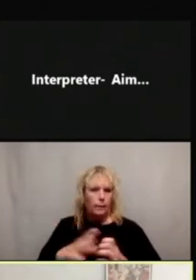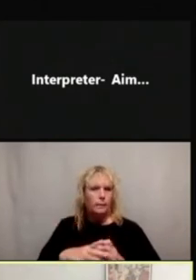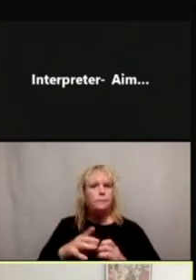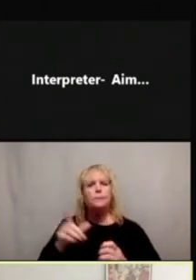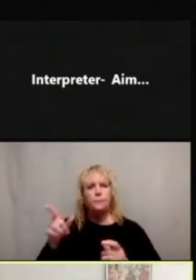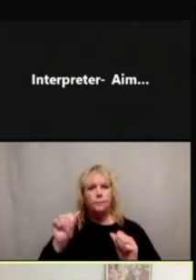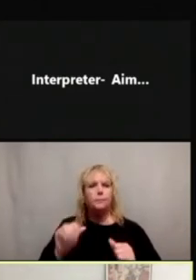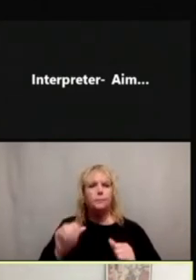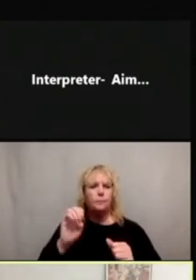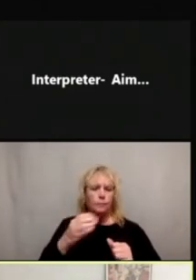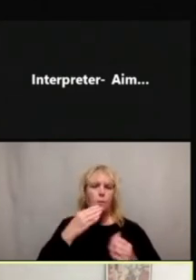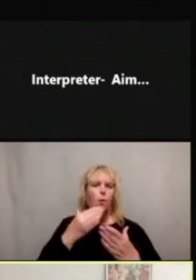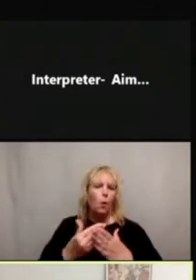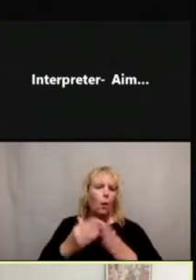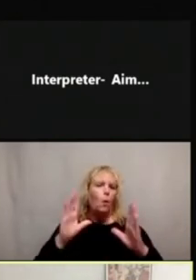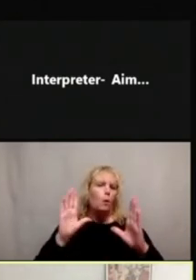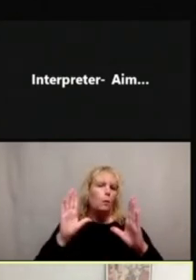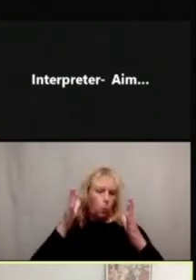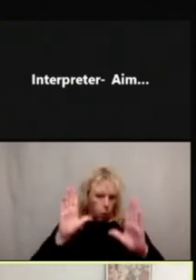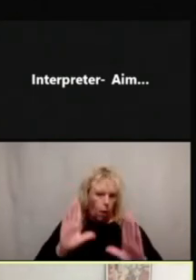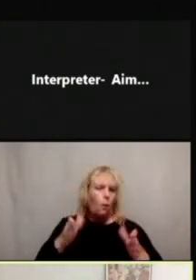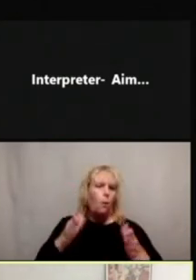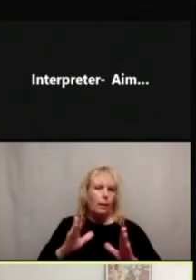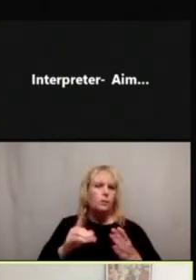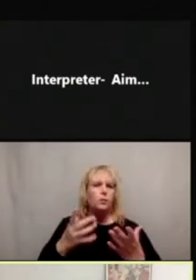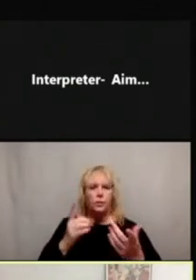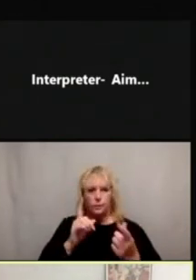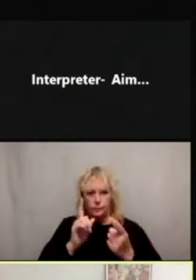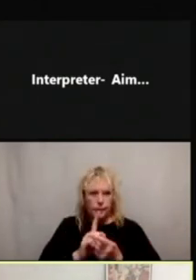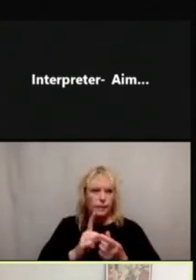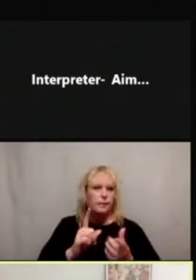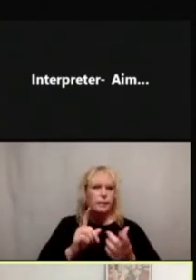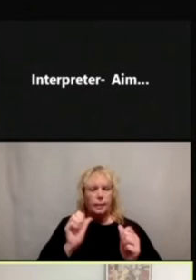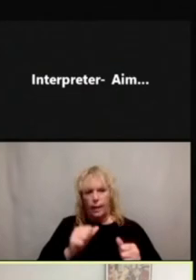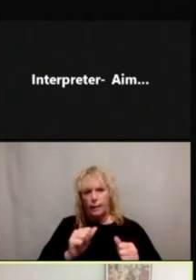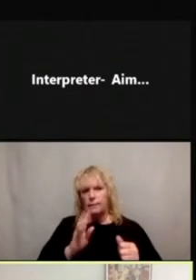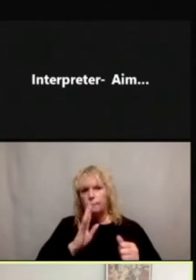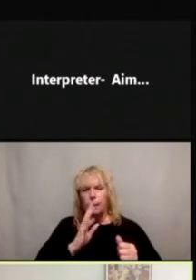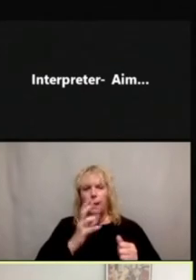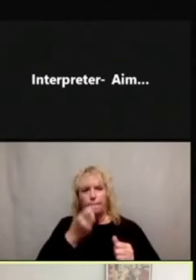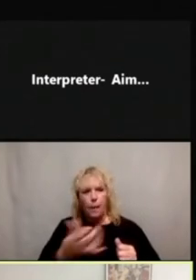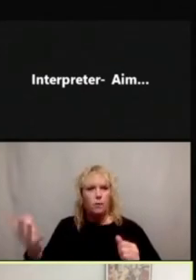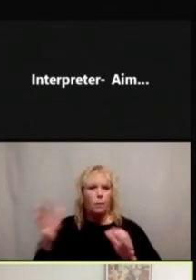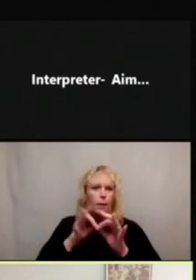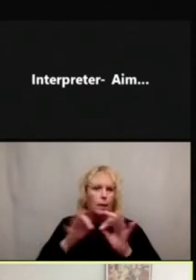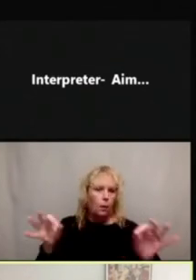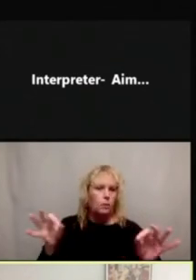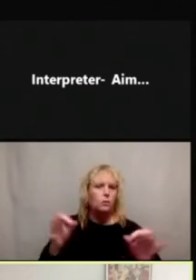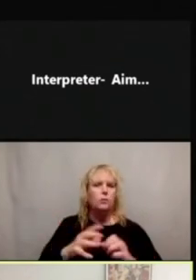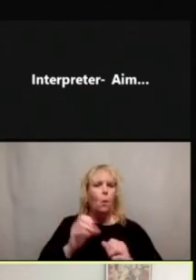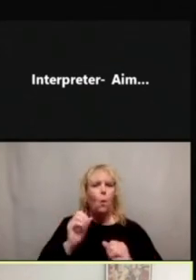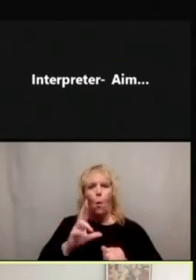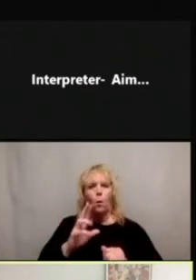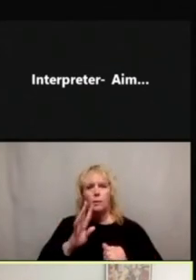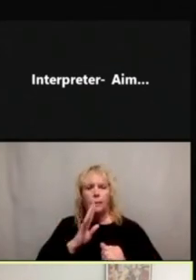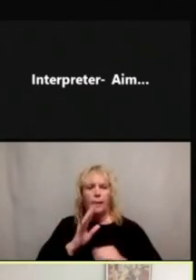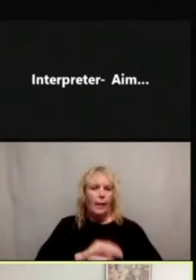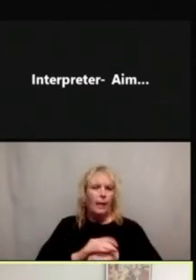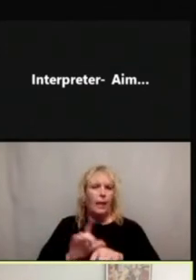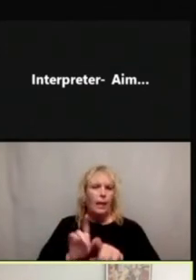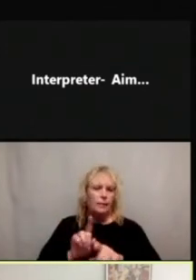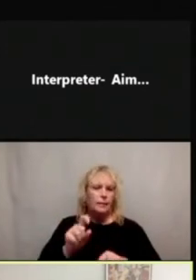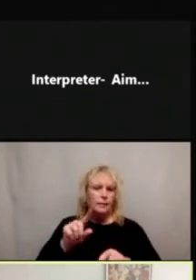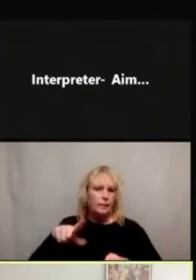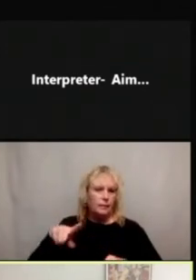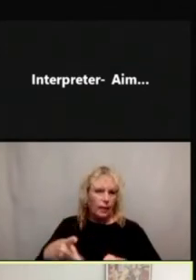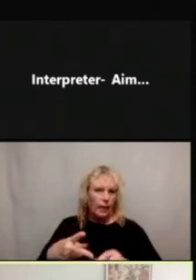to reach audiences that may speak multiple languages or speak English as a second language. So that's a great way